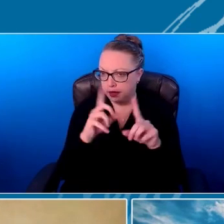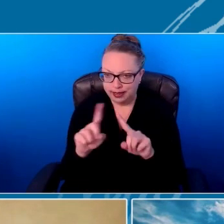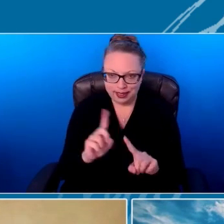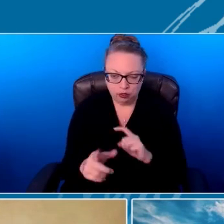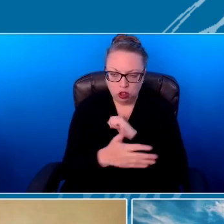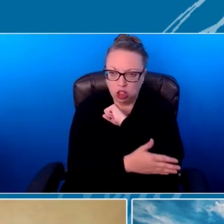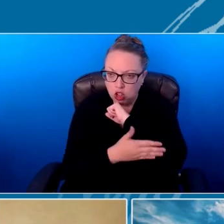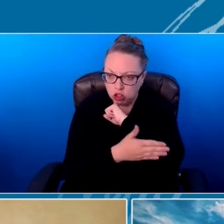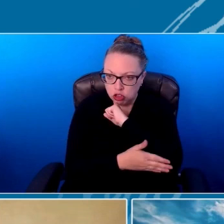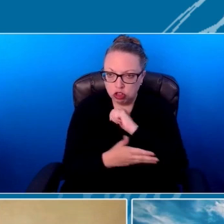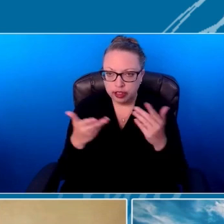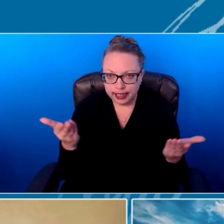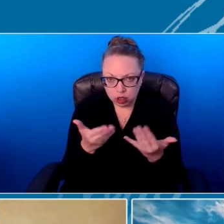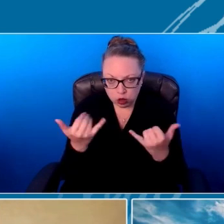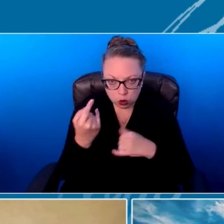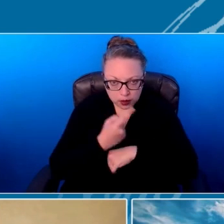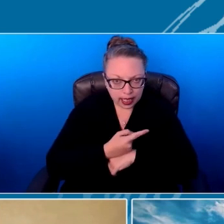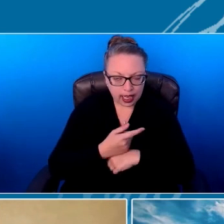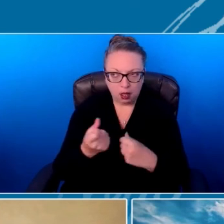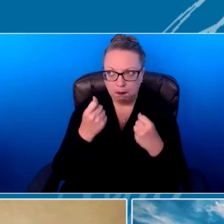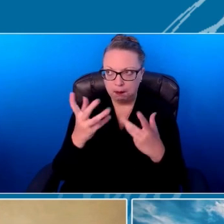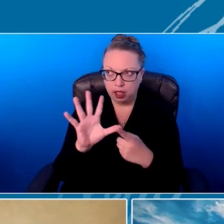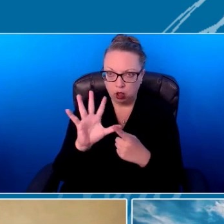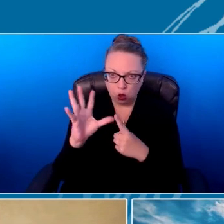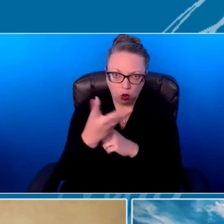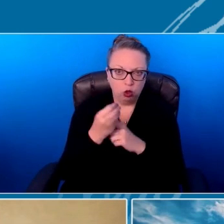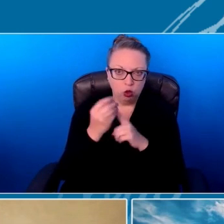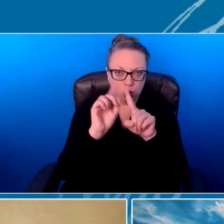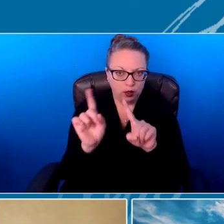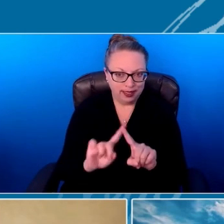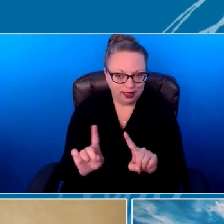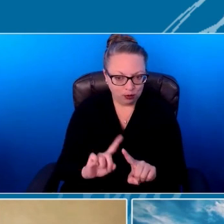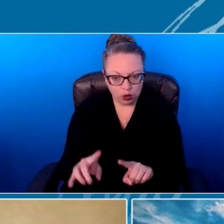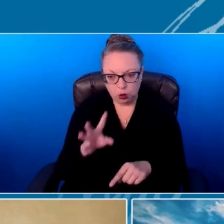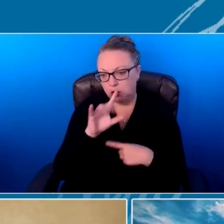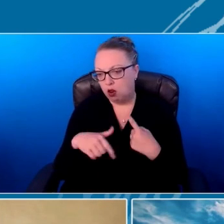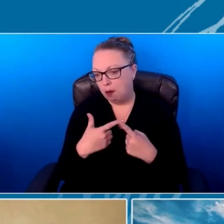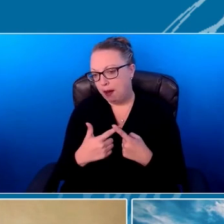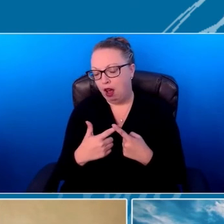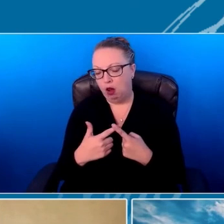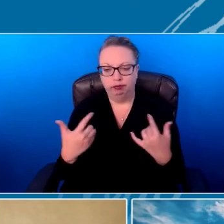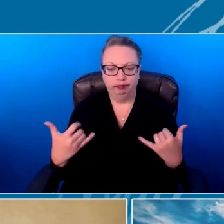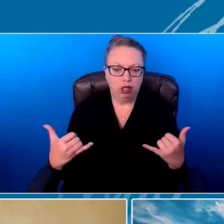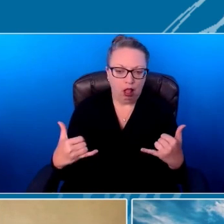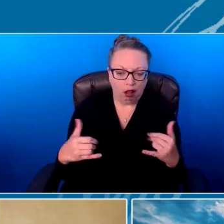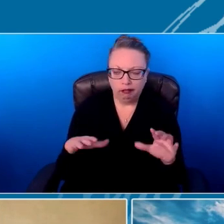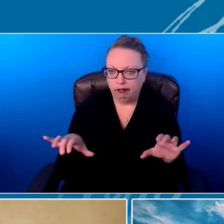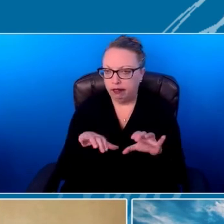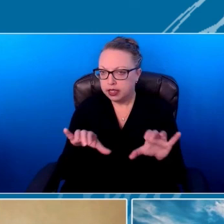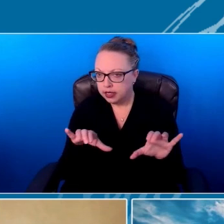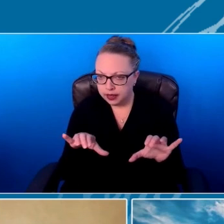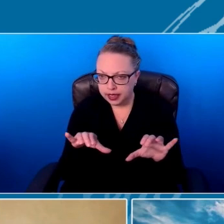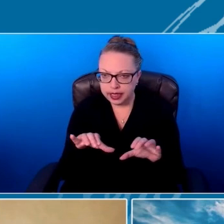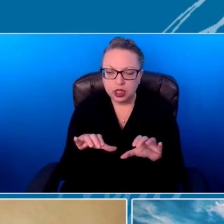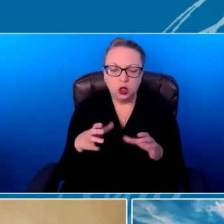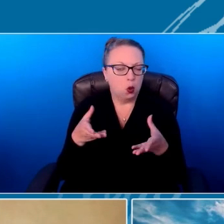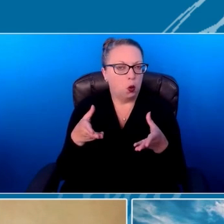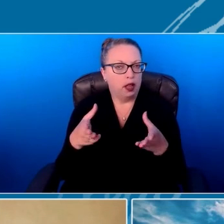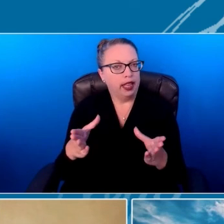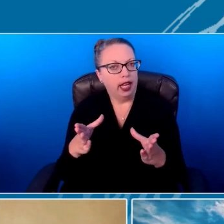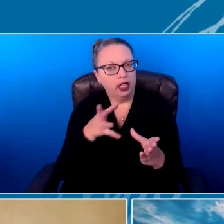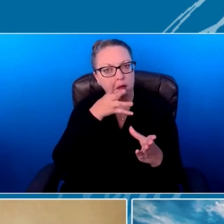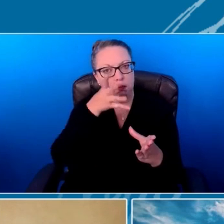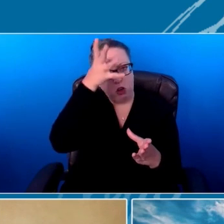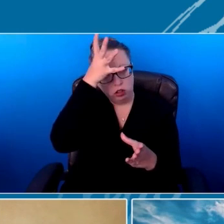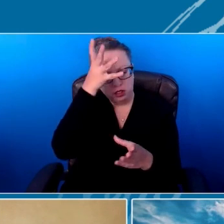represented. And there's a lot of cultural differences when we talk about toys and activities. So just letting them take the lead is really crucial.